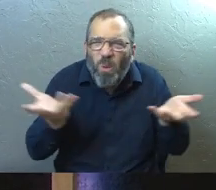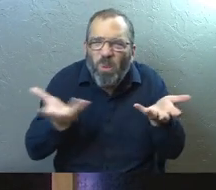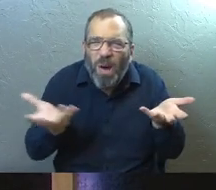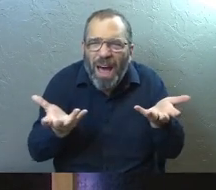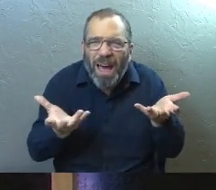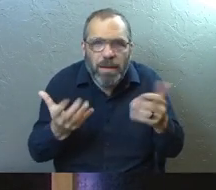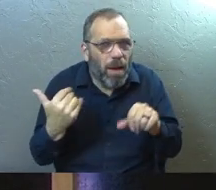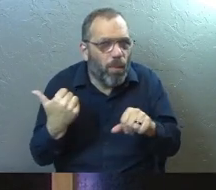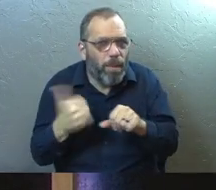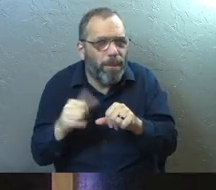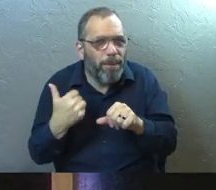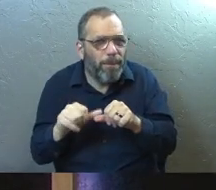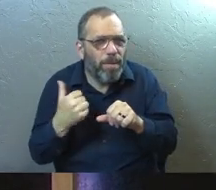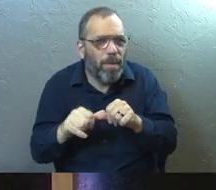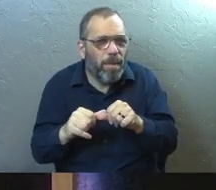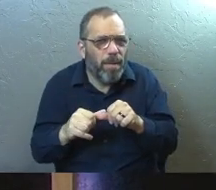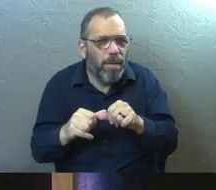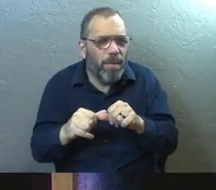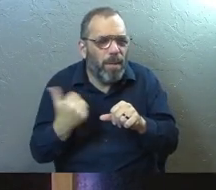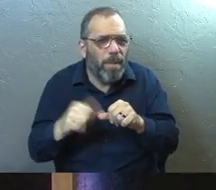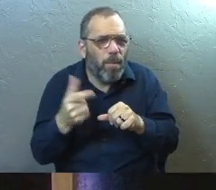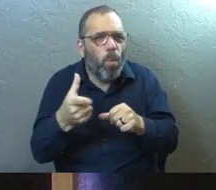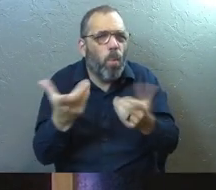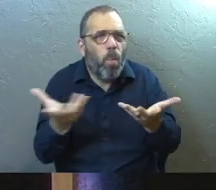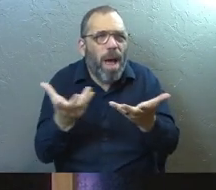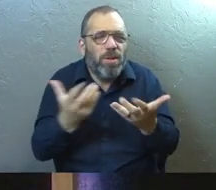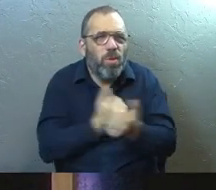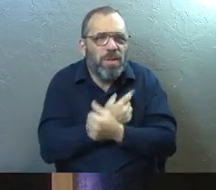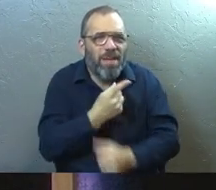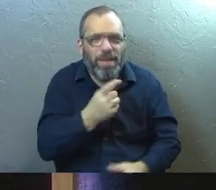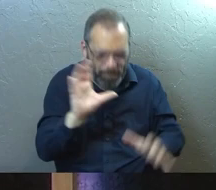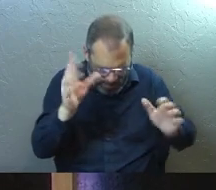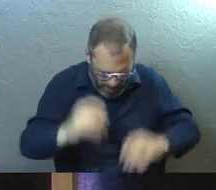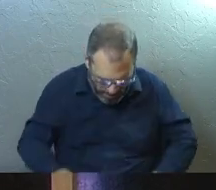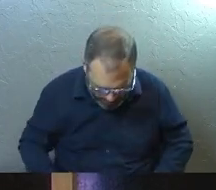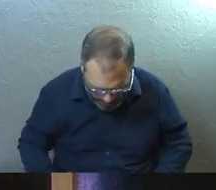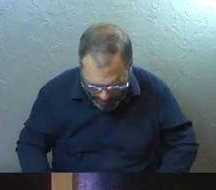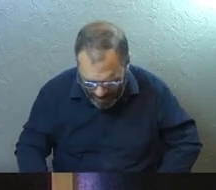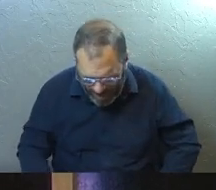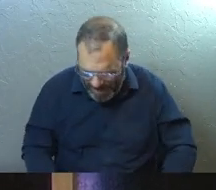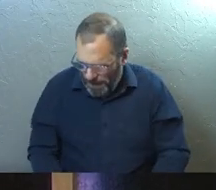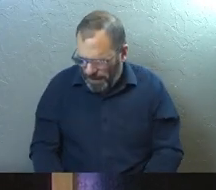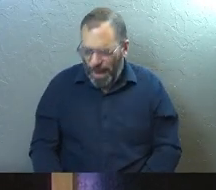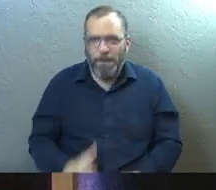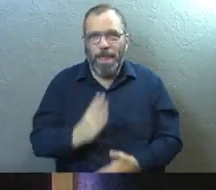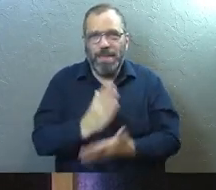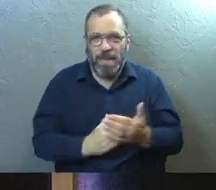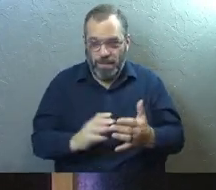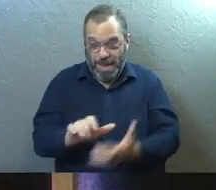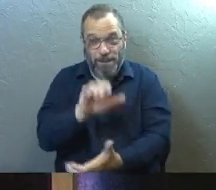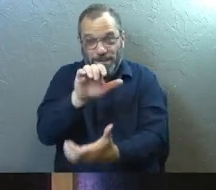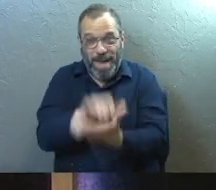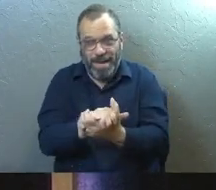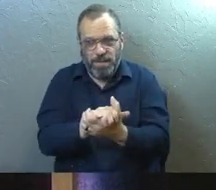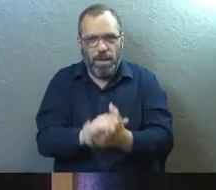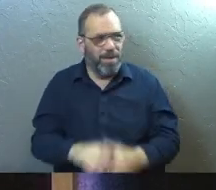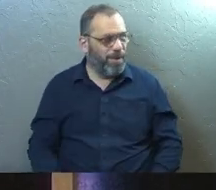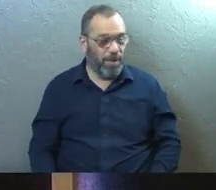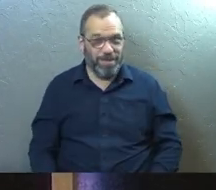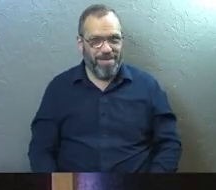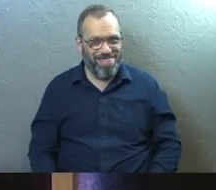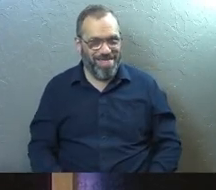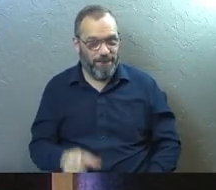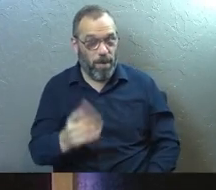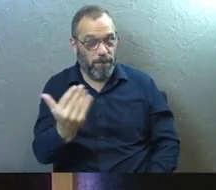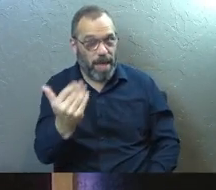I need you to remember what you love about him, right? Like, there's some of us in marriages today and I'm really going to poke